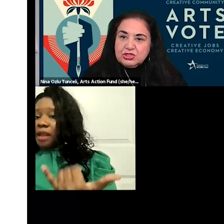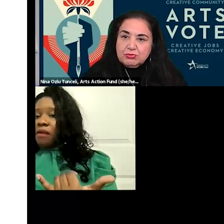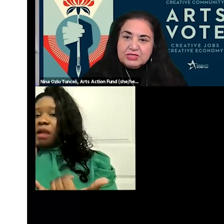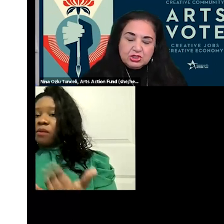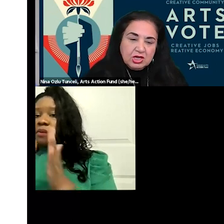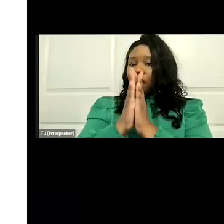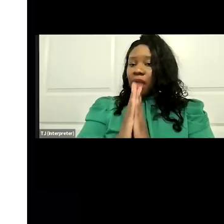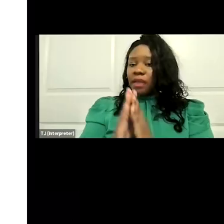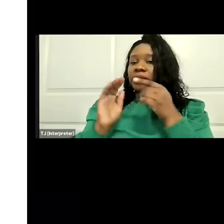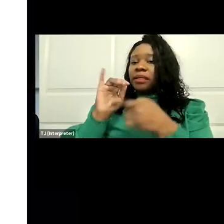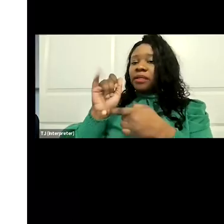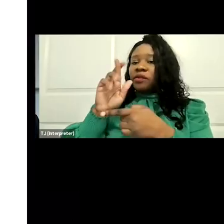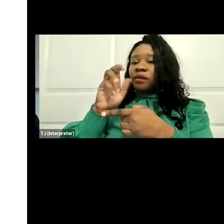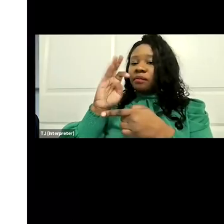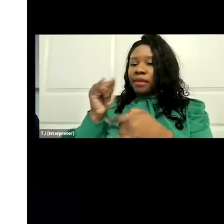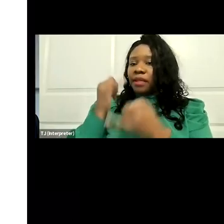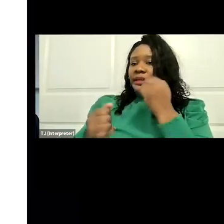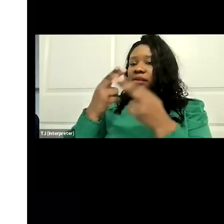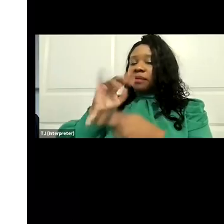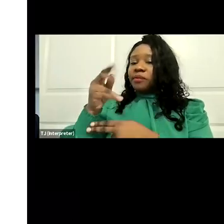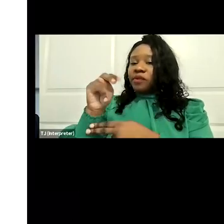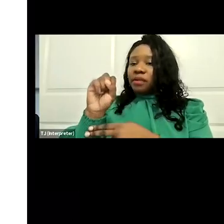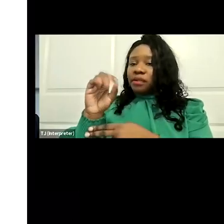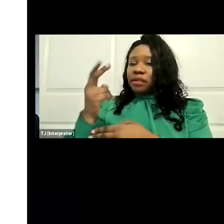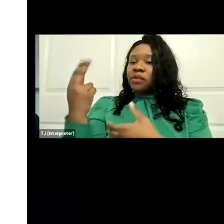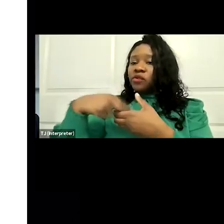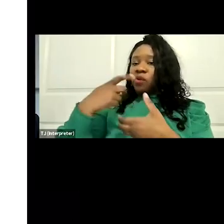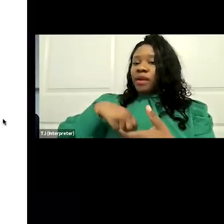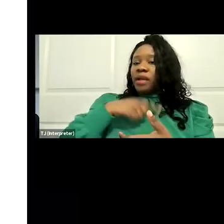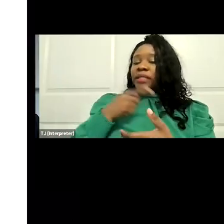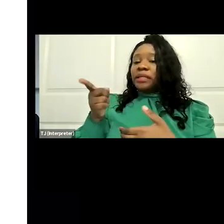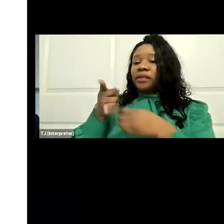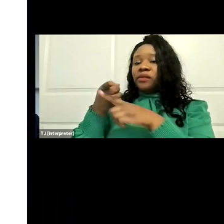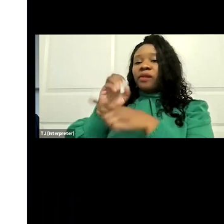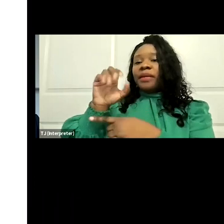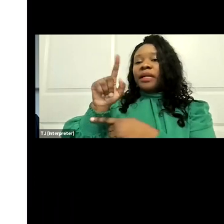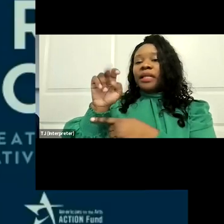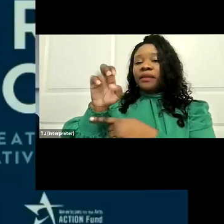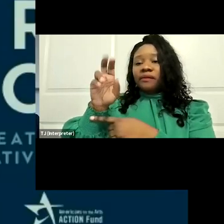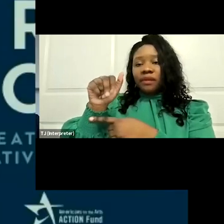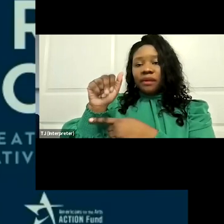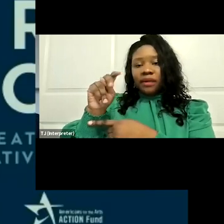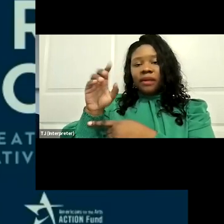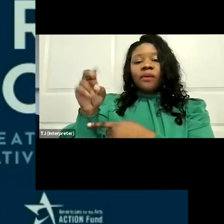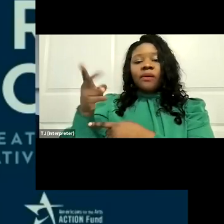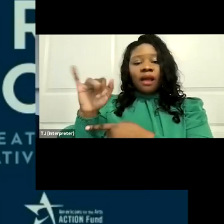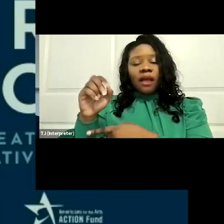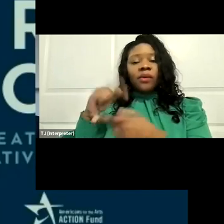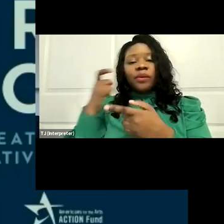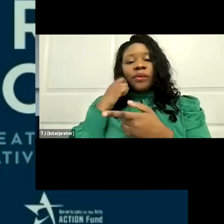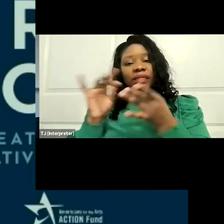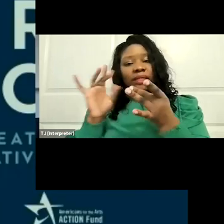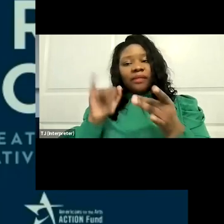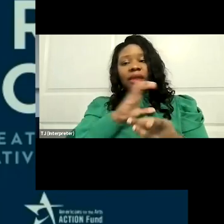Jeremy Johnson to join us. Jeremy is from Cleveland, Ohio, and we've mentioned that Congressman